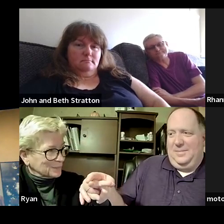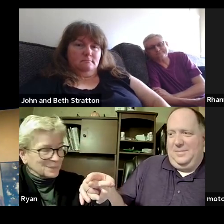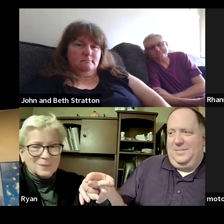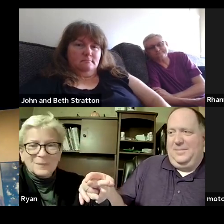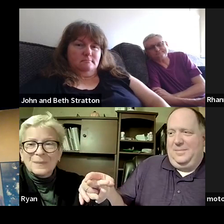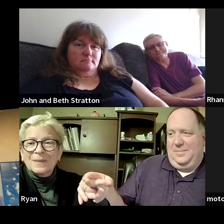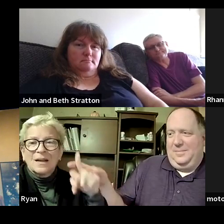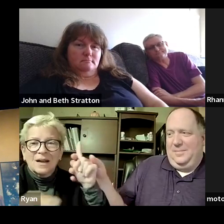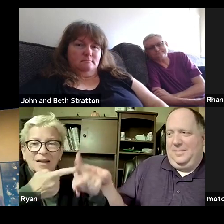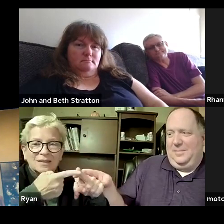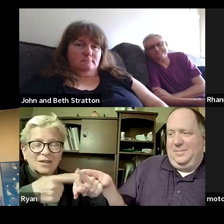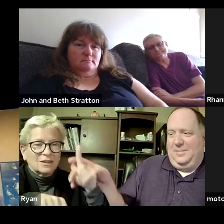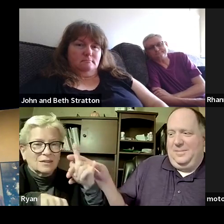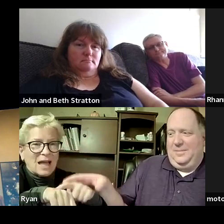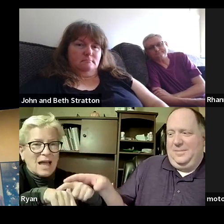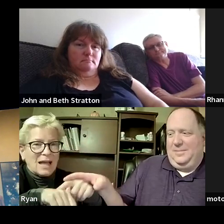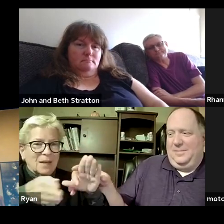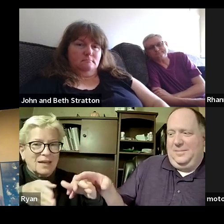until death you depart